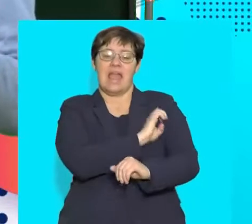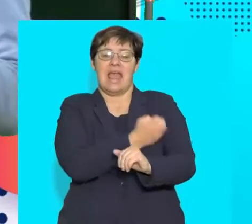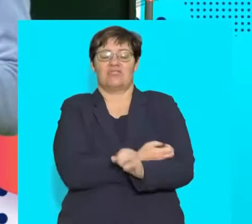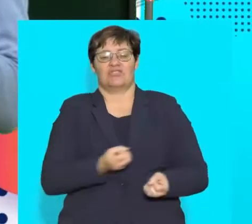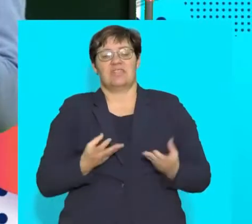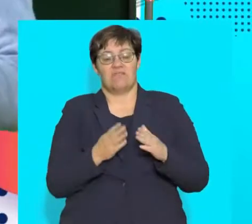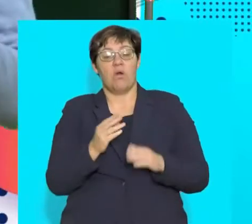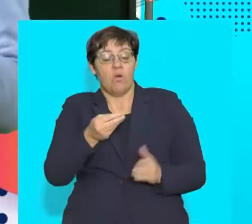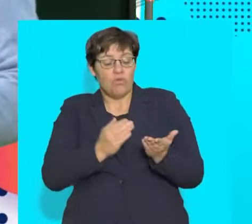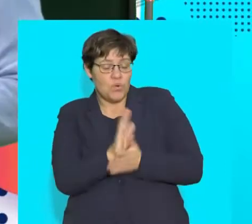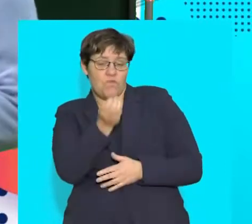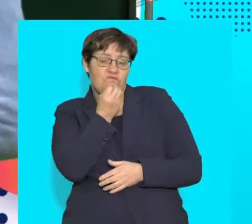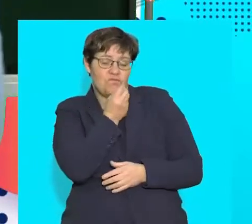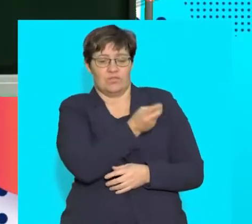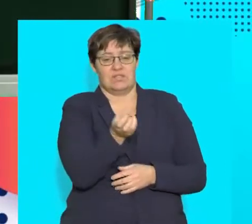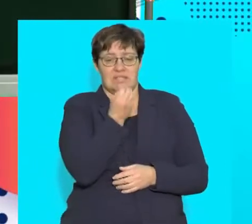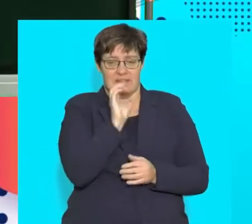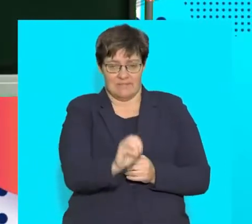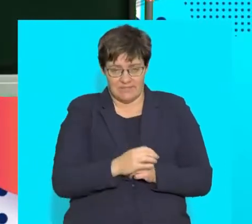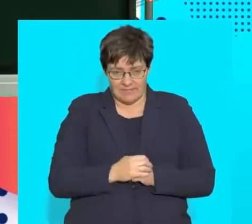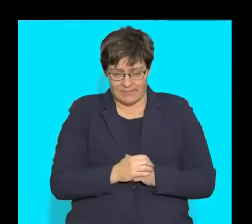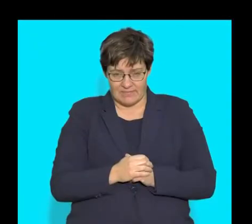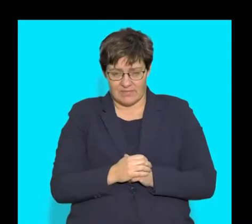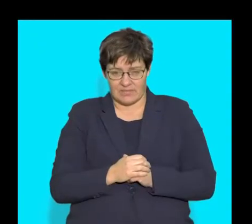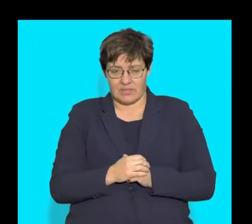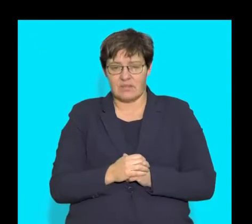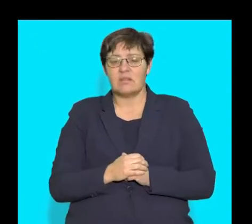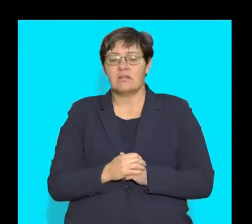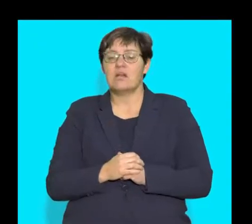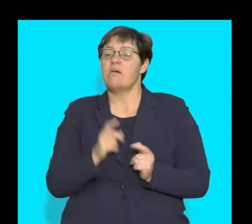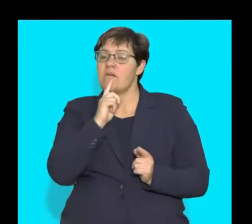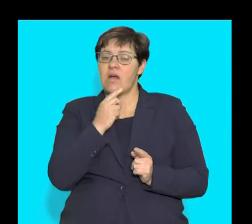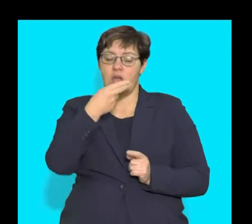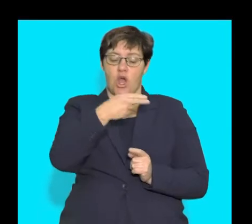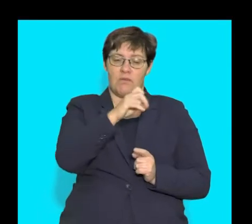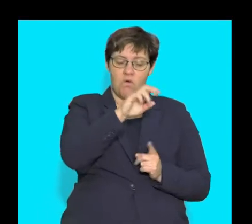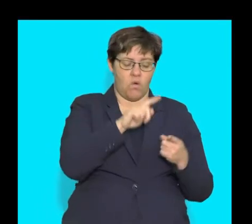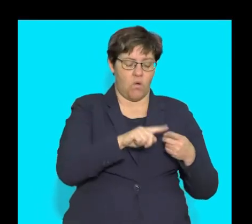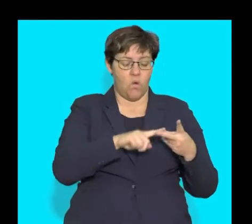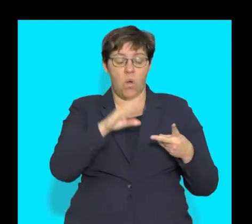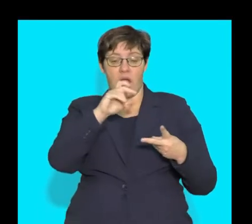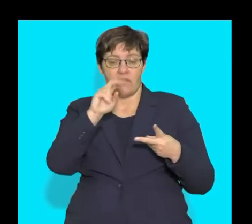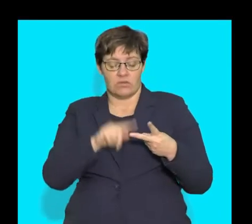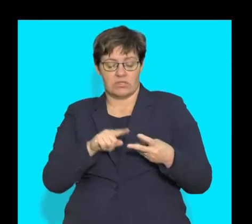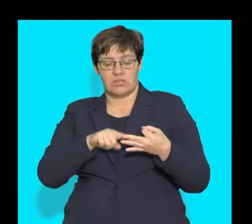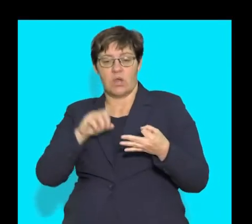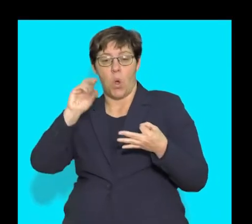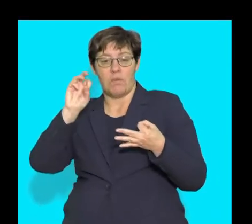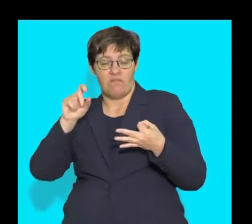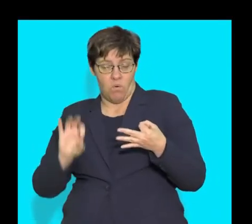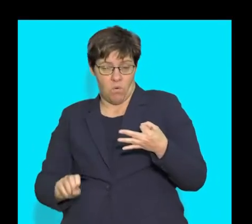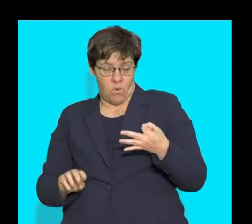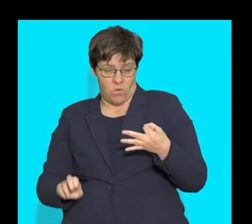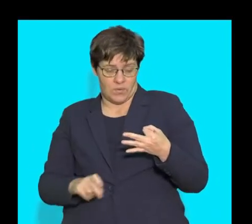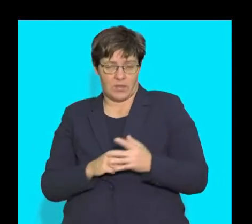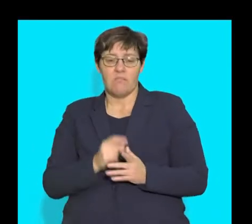based on the food they eat. We mentioned the terms herbivores, carnivores, and omnivores, and we looked at